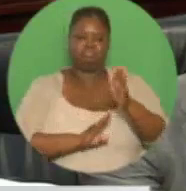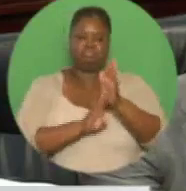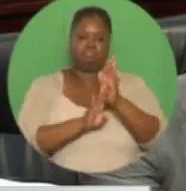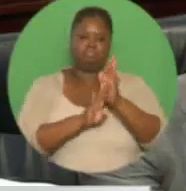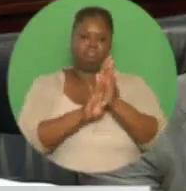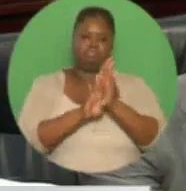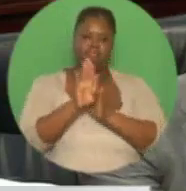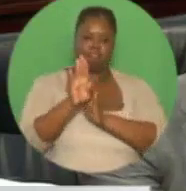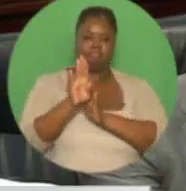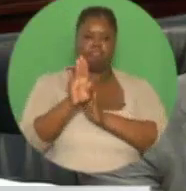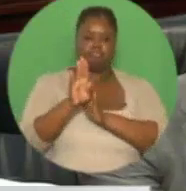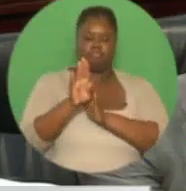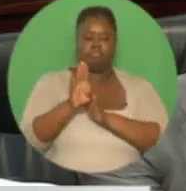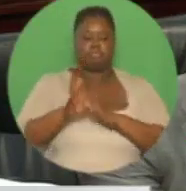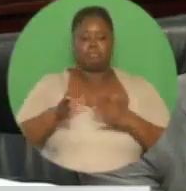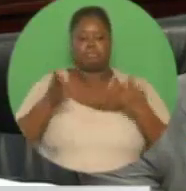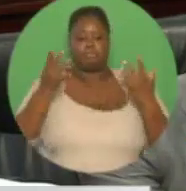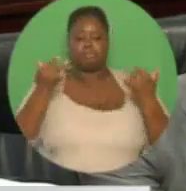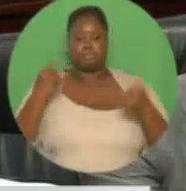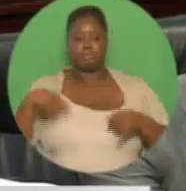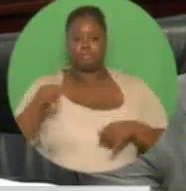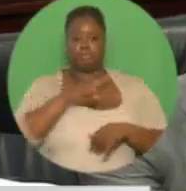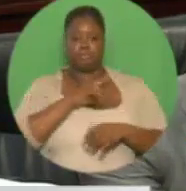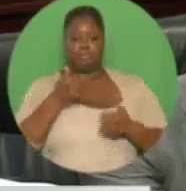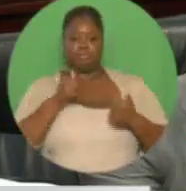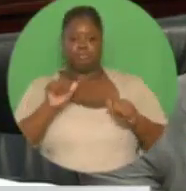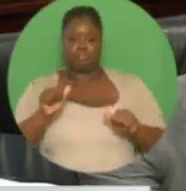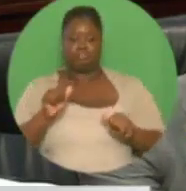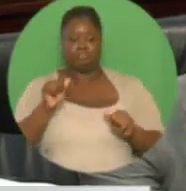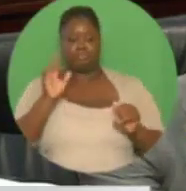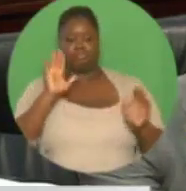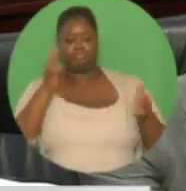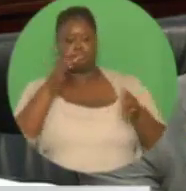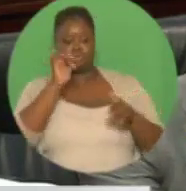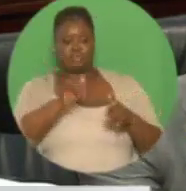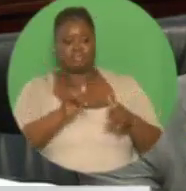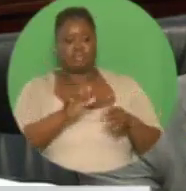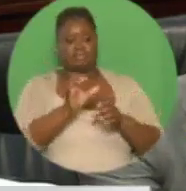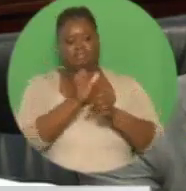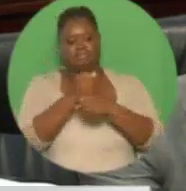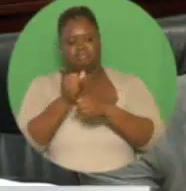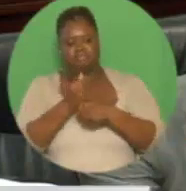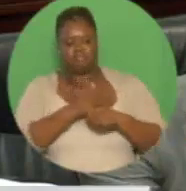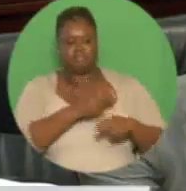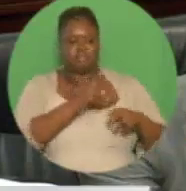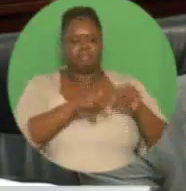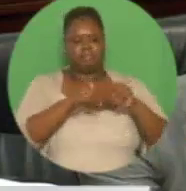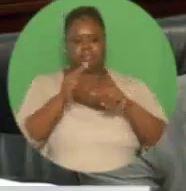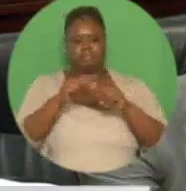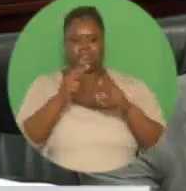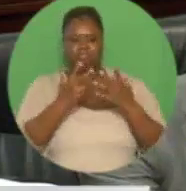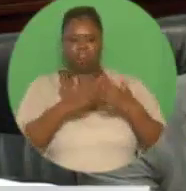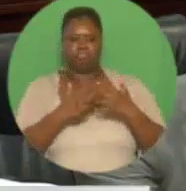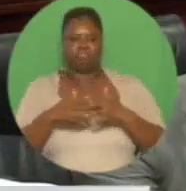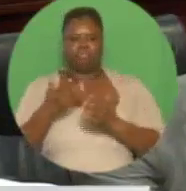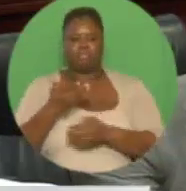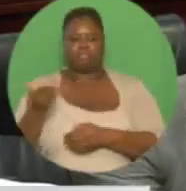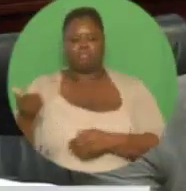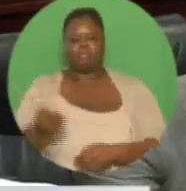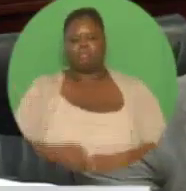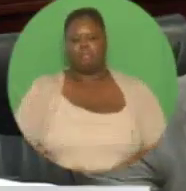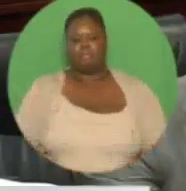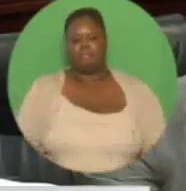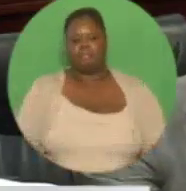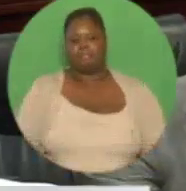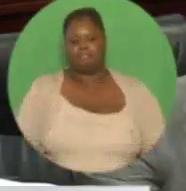We are ensuring that the emerging macroeconomic conditions remain conducive to growth. We are reforming the environment to facilitate the